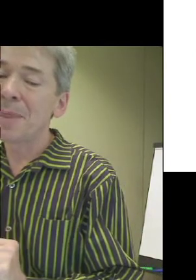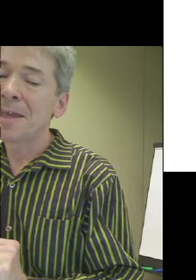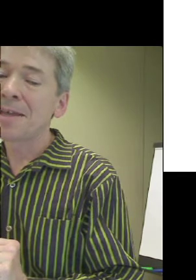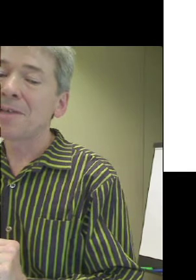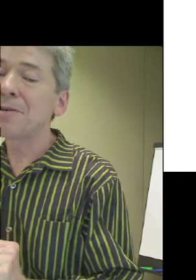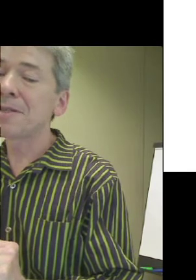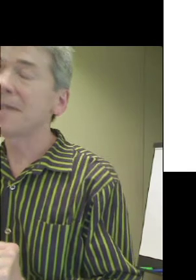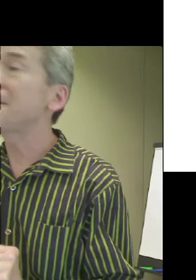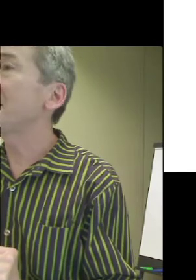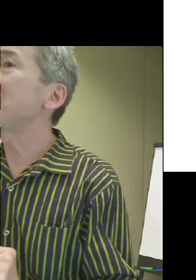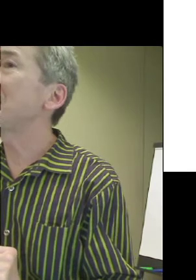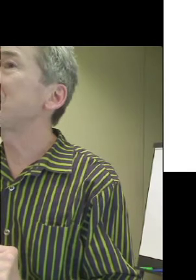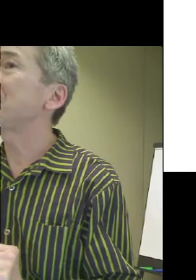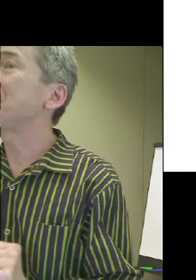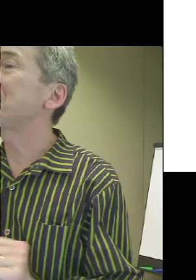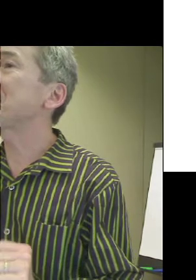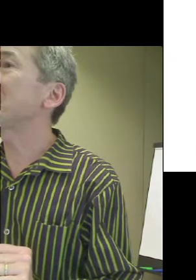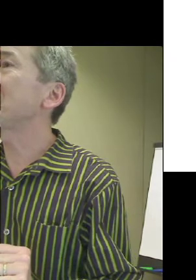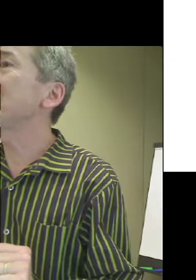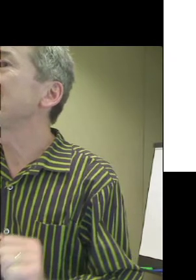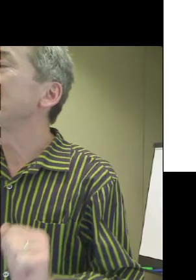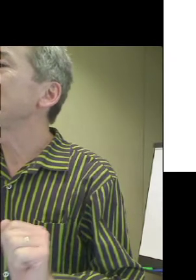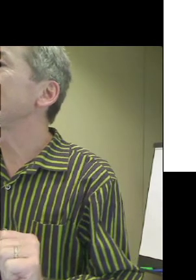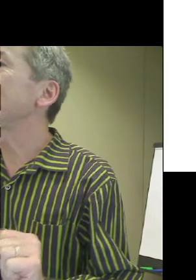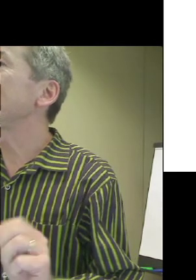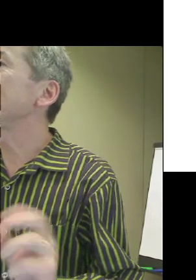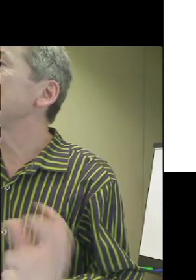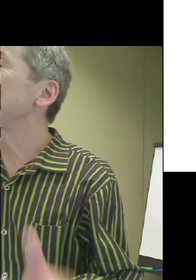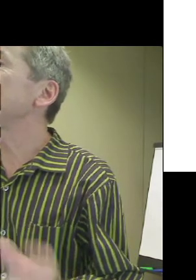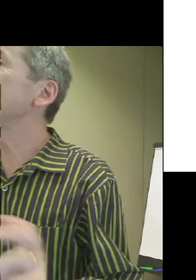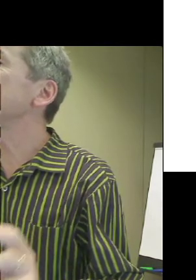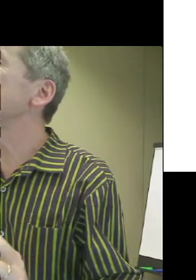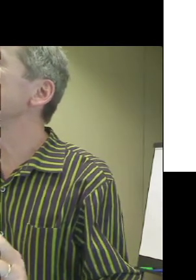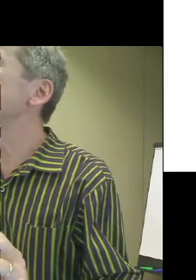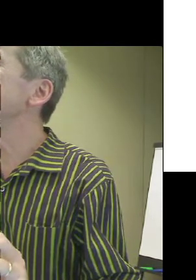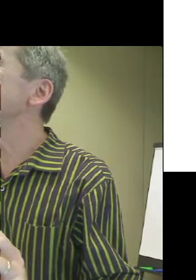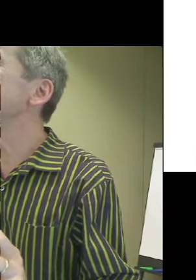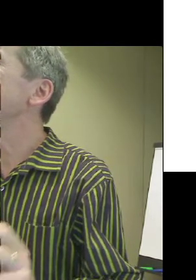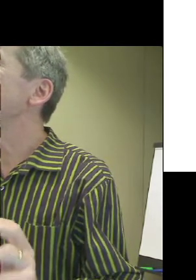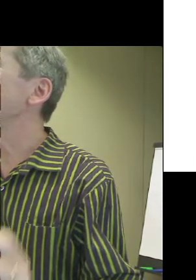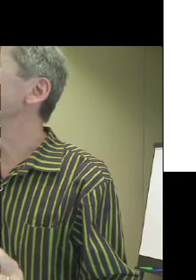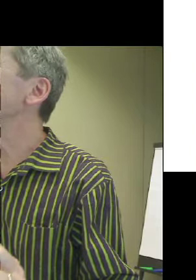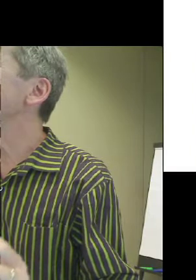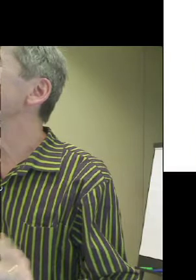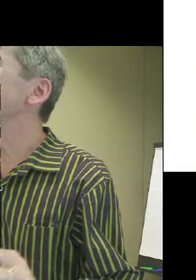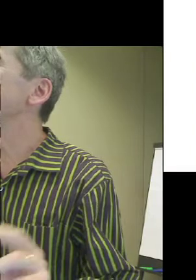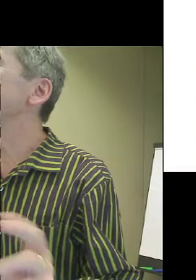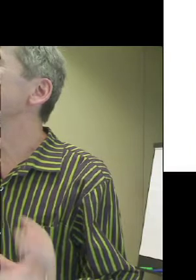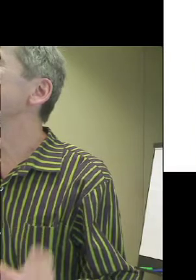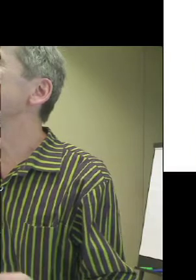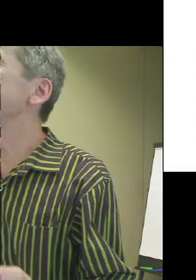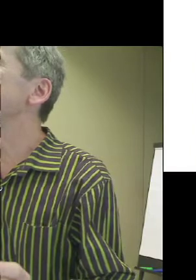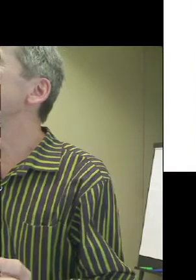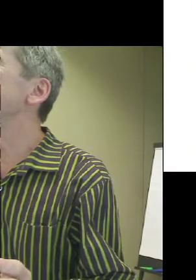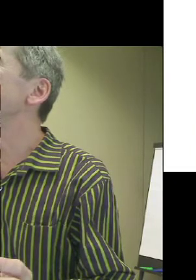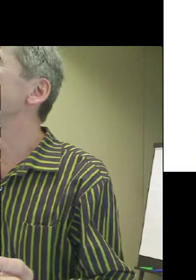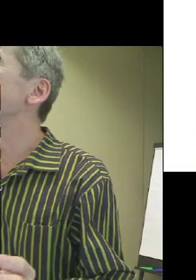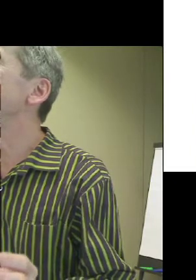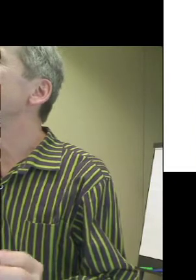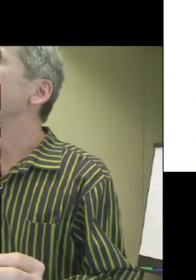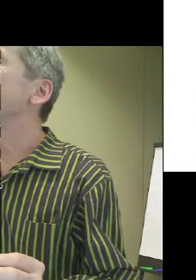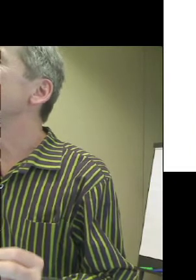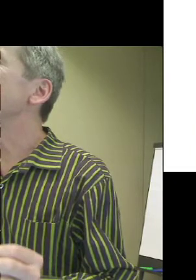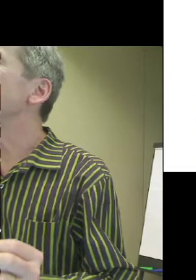detail about Tate IMAP, which set out to analyze Picasso and Matisse online for blind and partially sighted